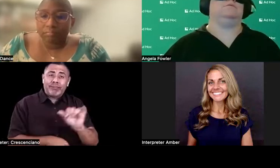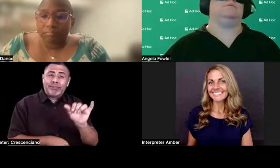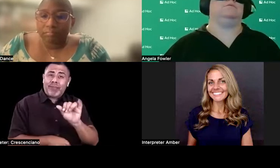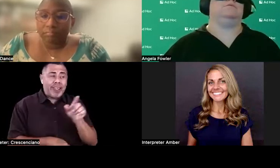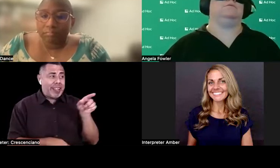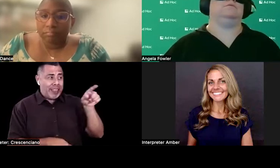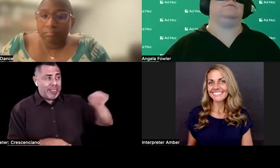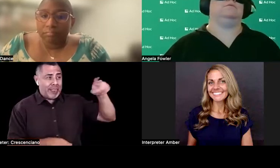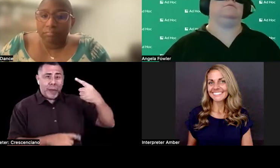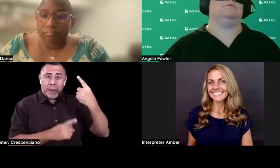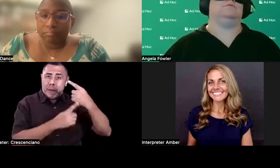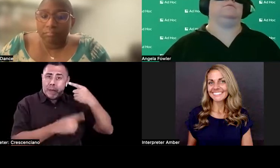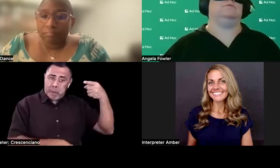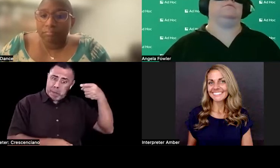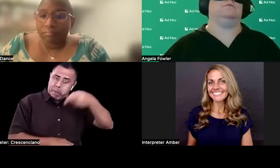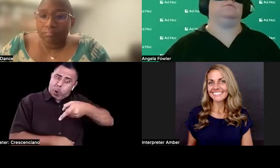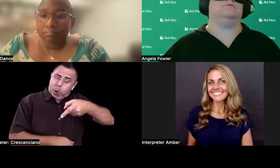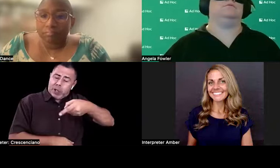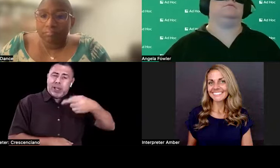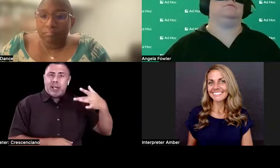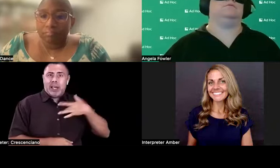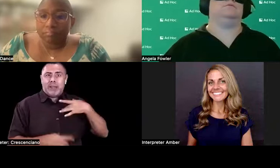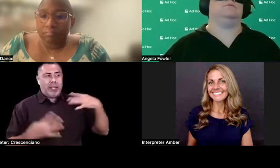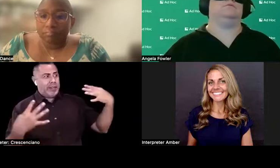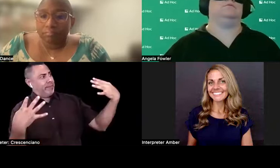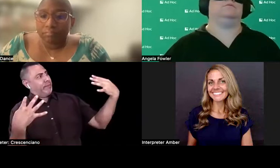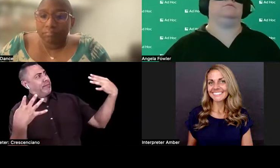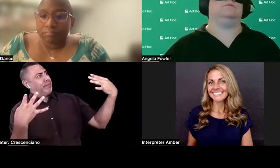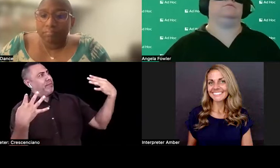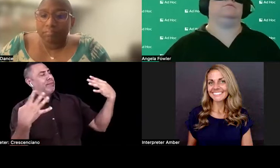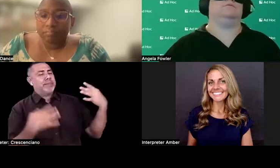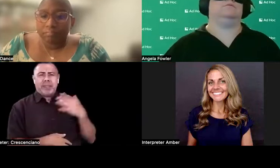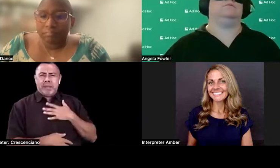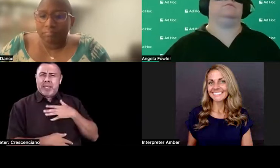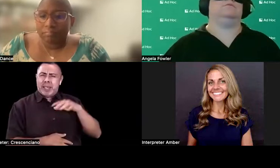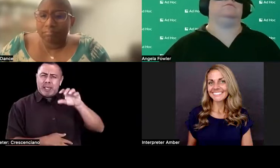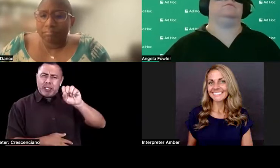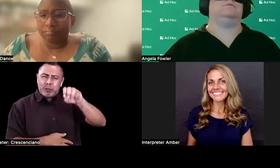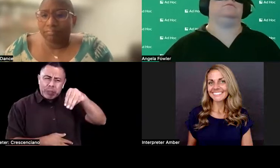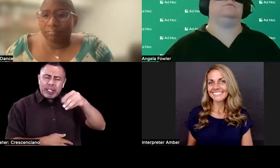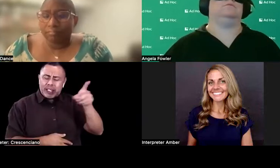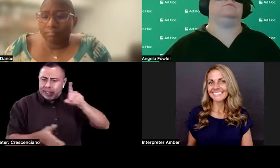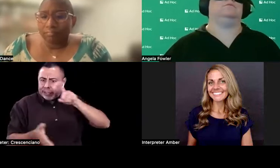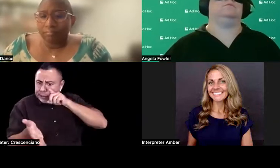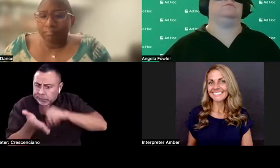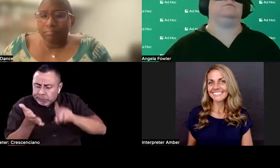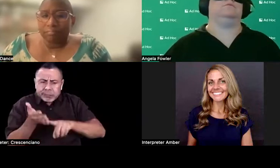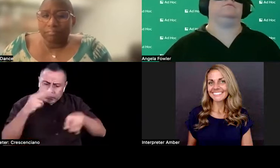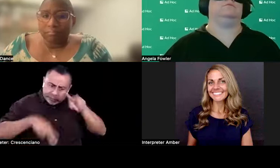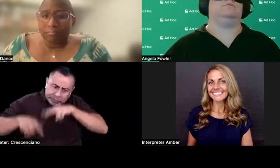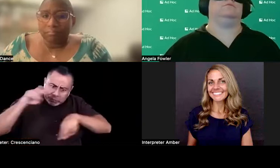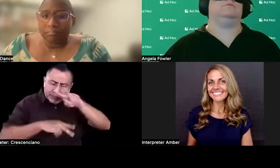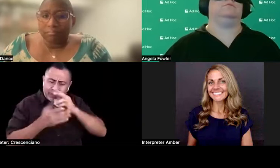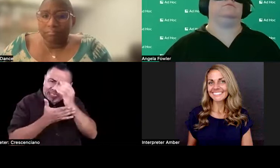like, and they, and I felt exposed because they were like looking through my social media and things like that. Um, so,